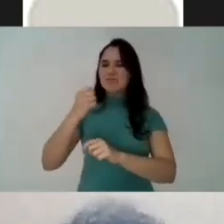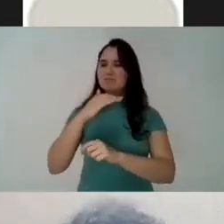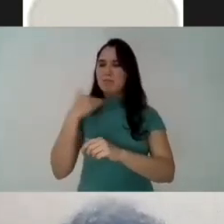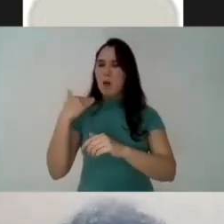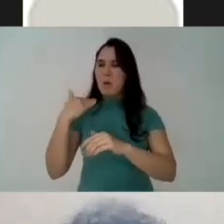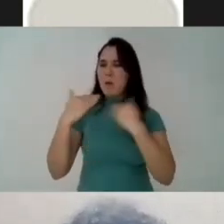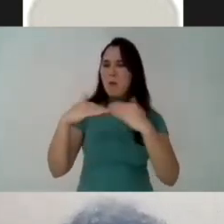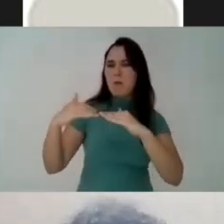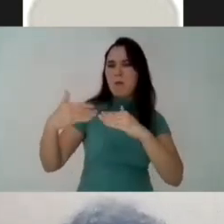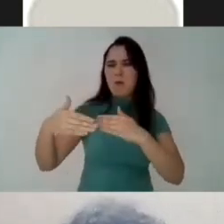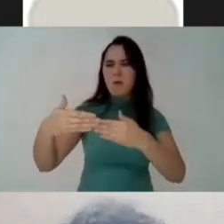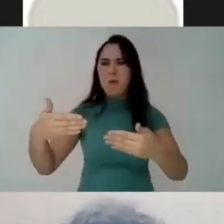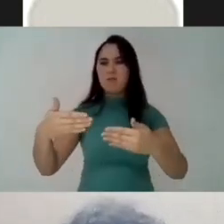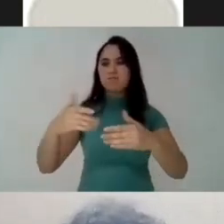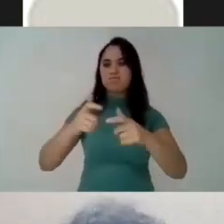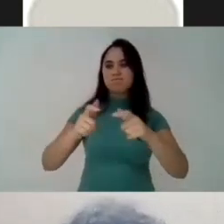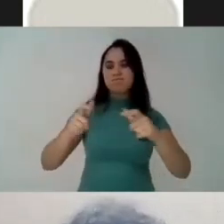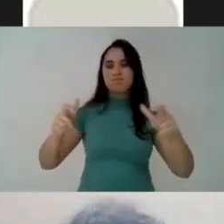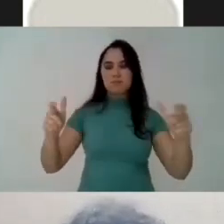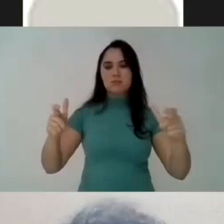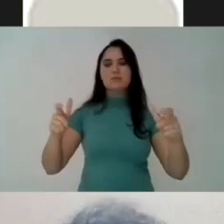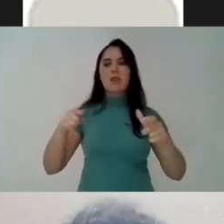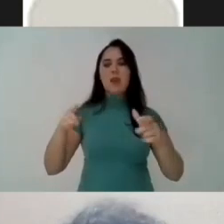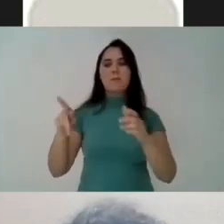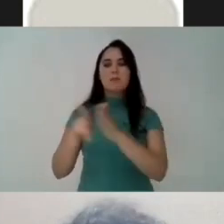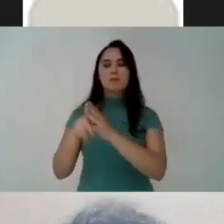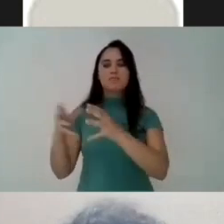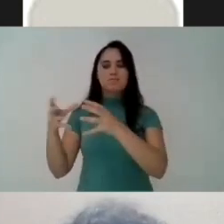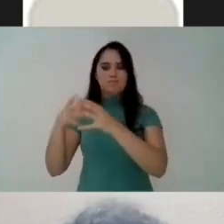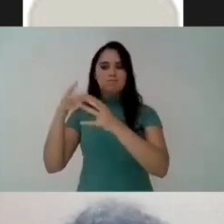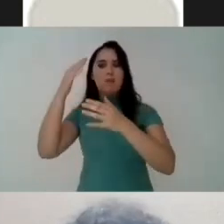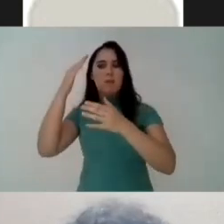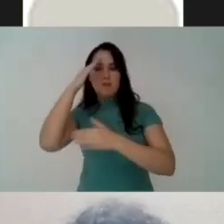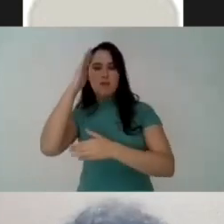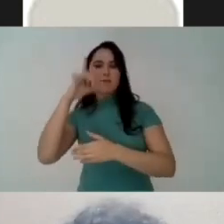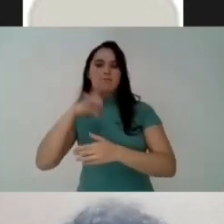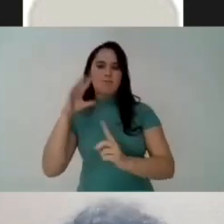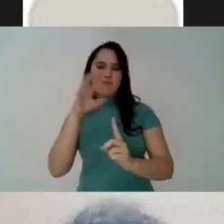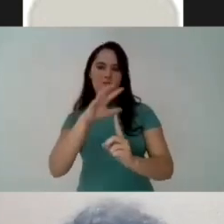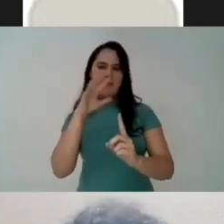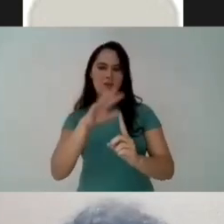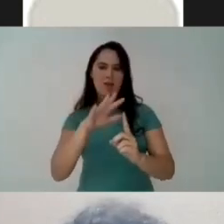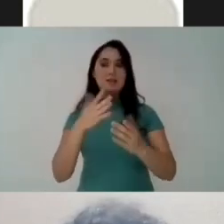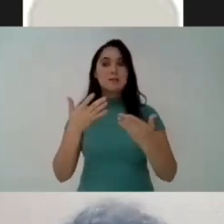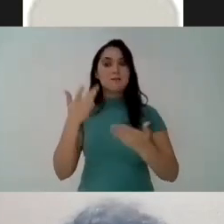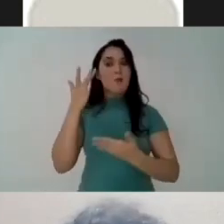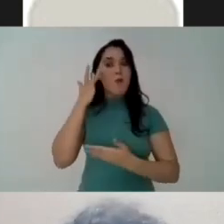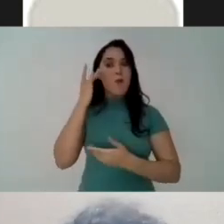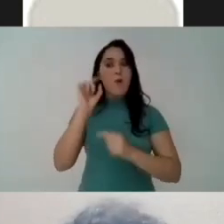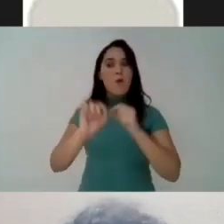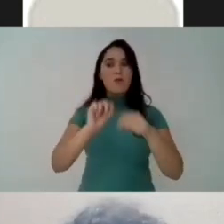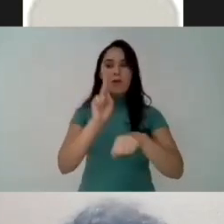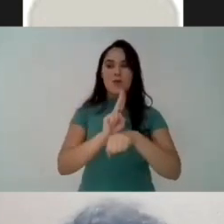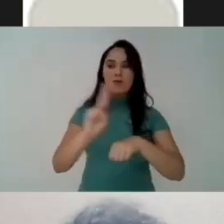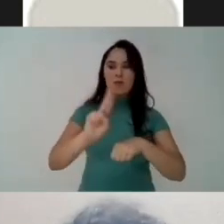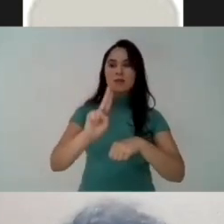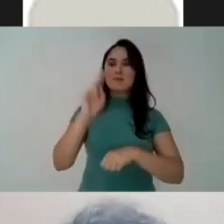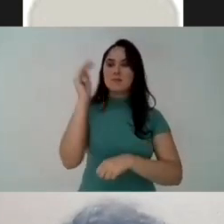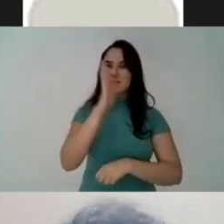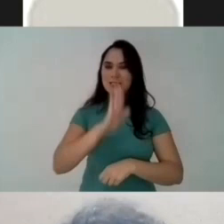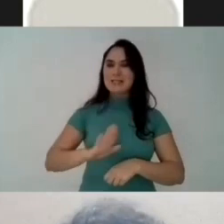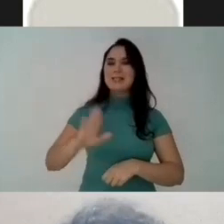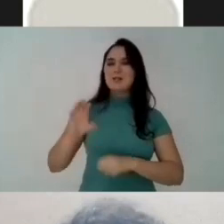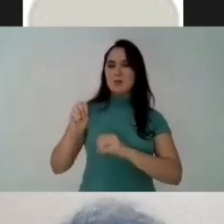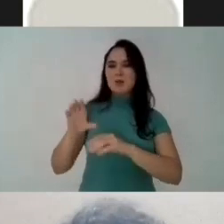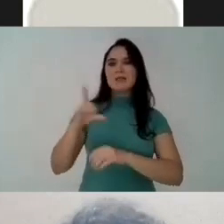the country that has this unified representativity When we talk about all the